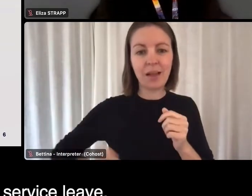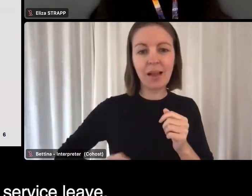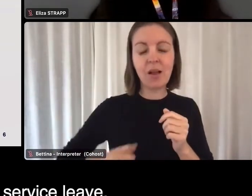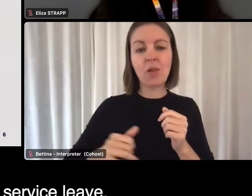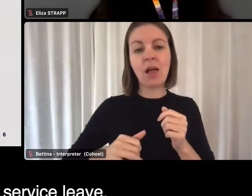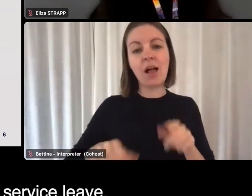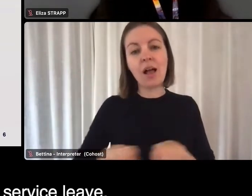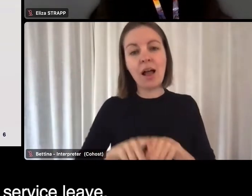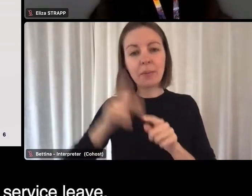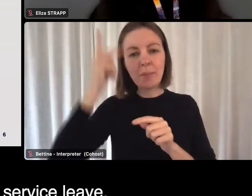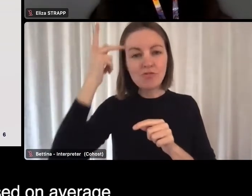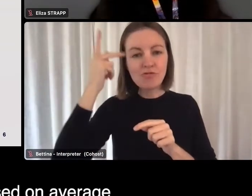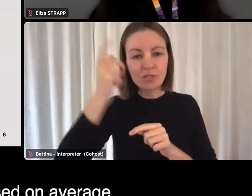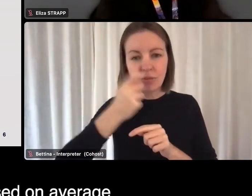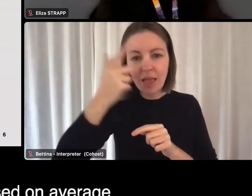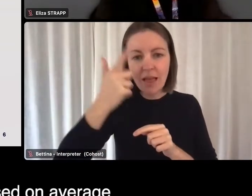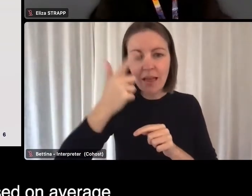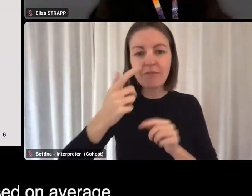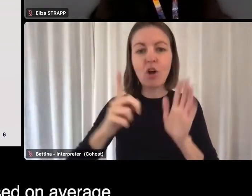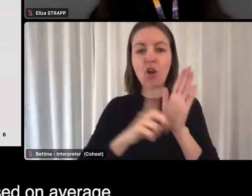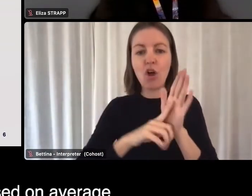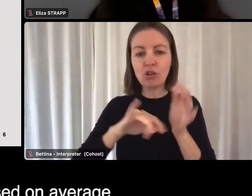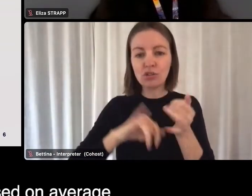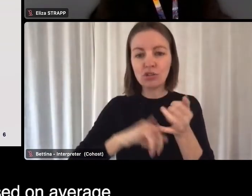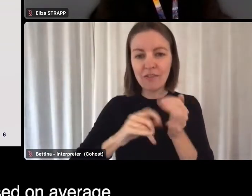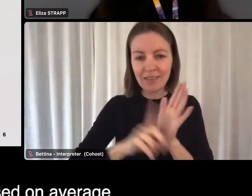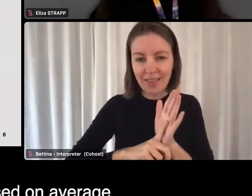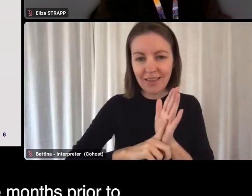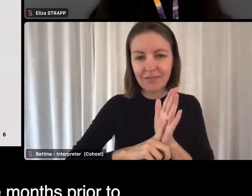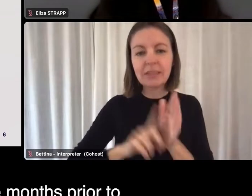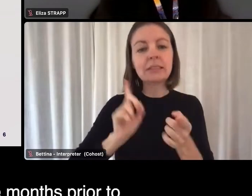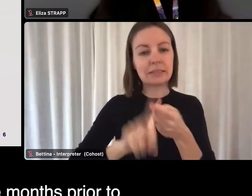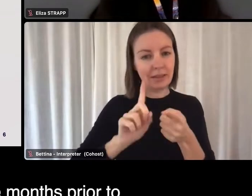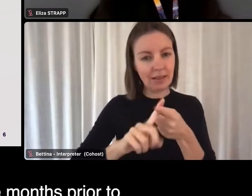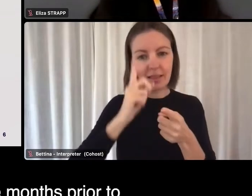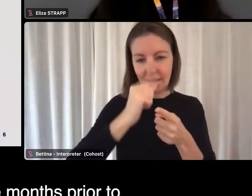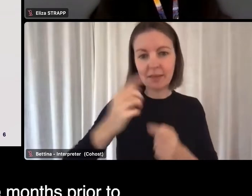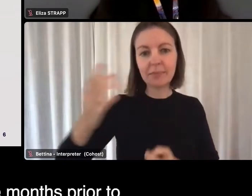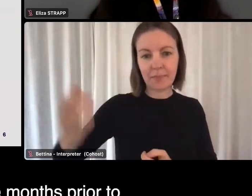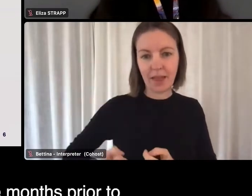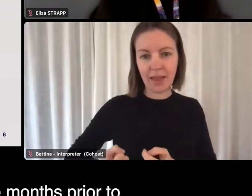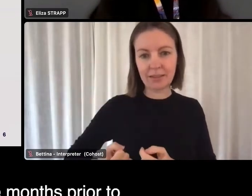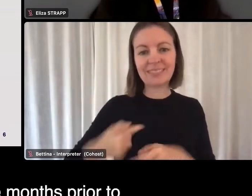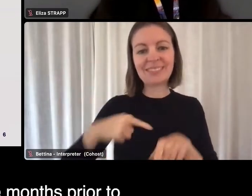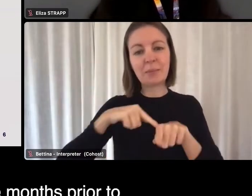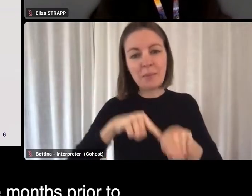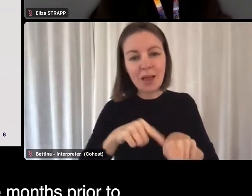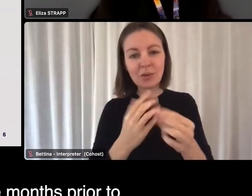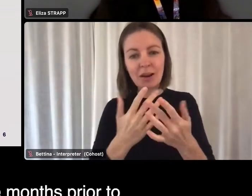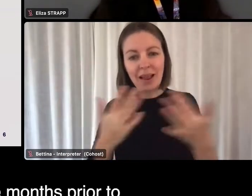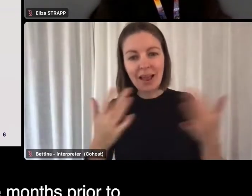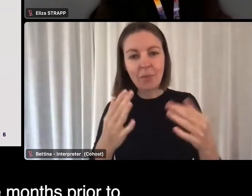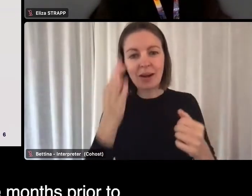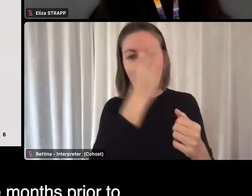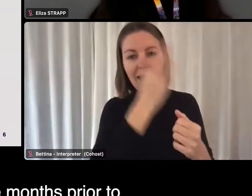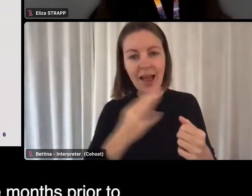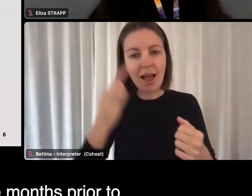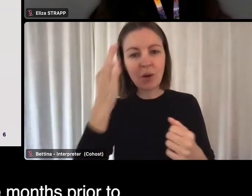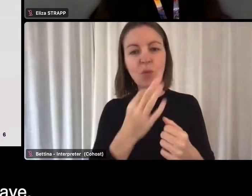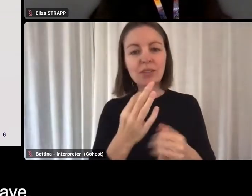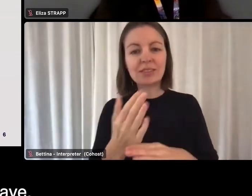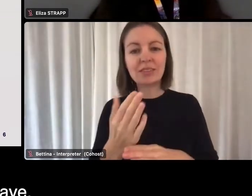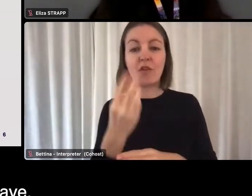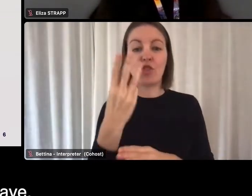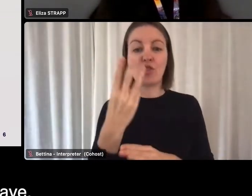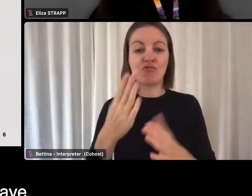or long service leave, are still entitled to the payment based on average hours of work per week for the three months prior